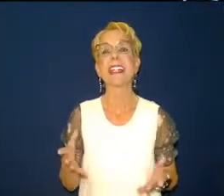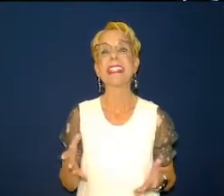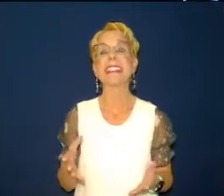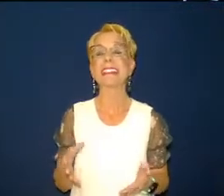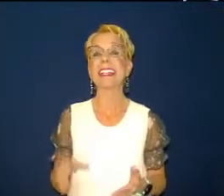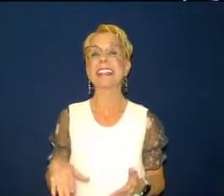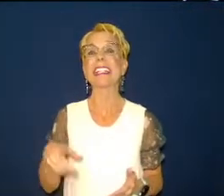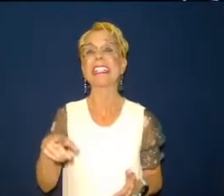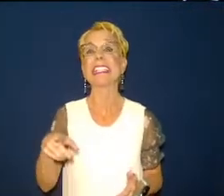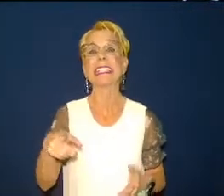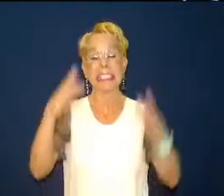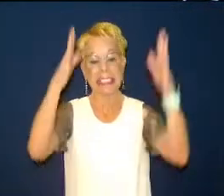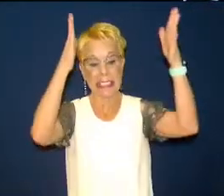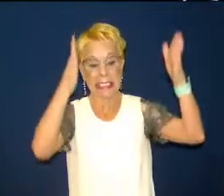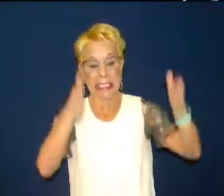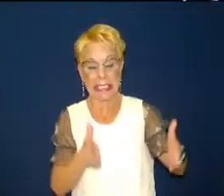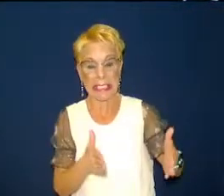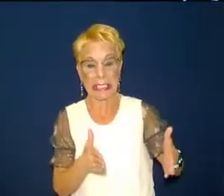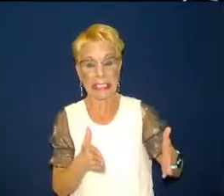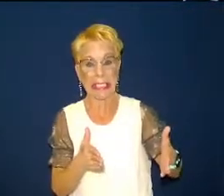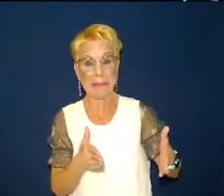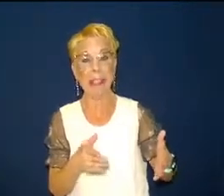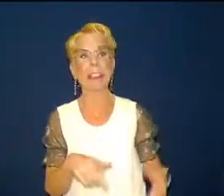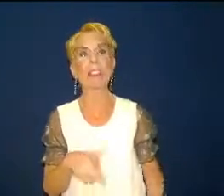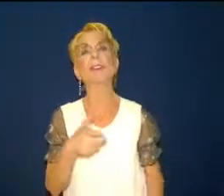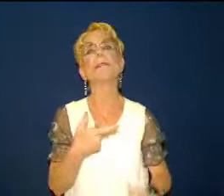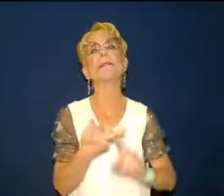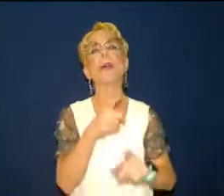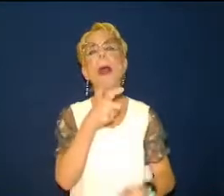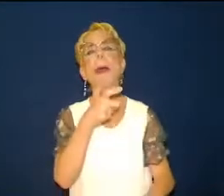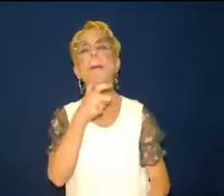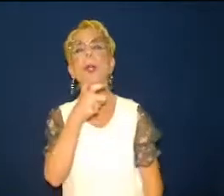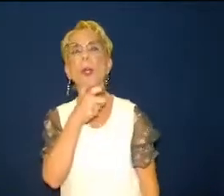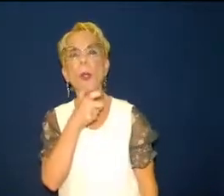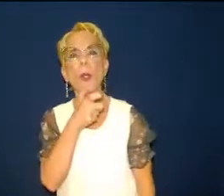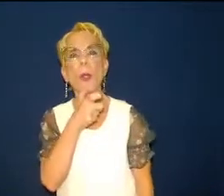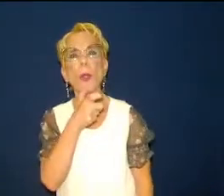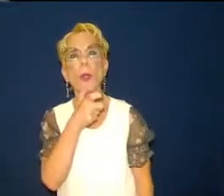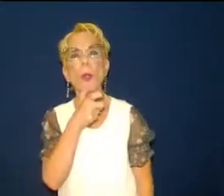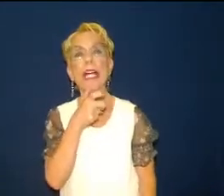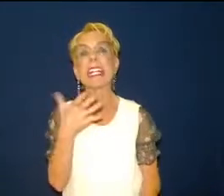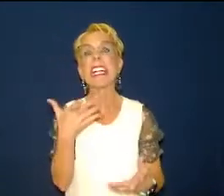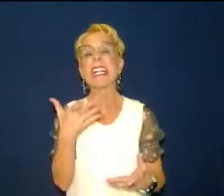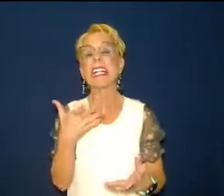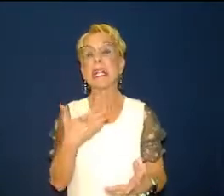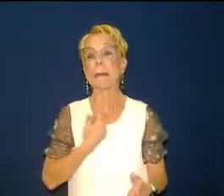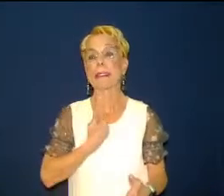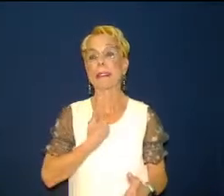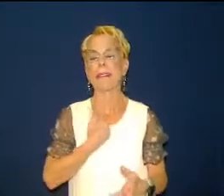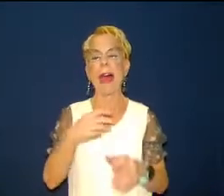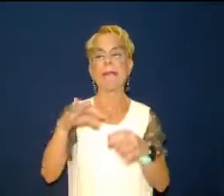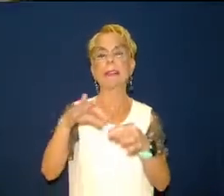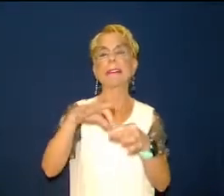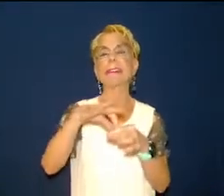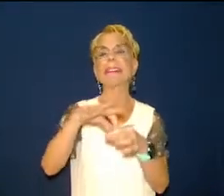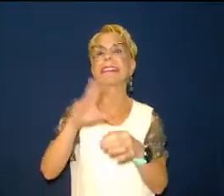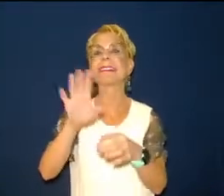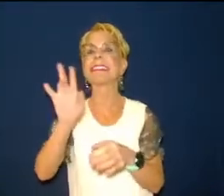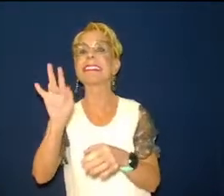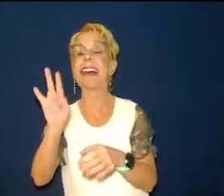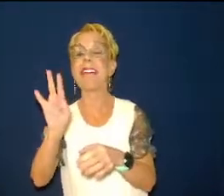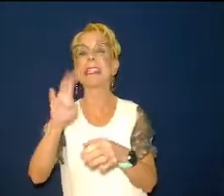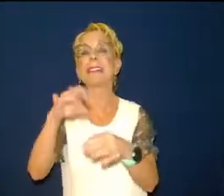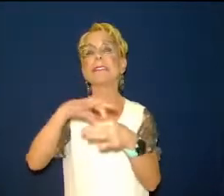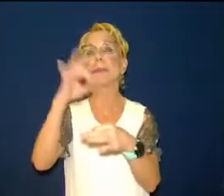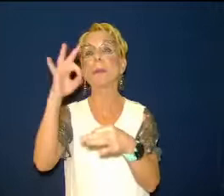one who has the sevenfold spirit of god and the seven stars i know all the things you do and that you have a reputation